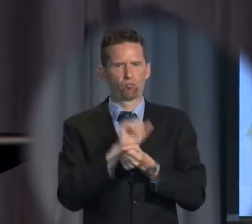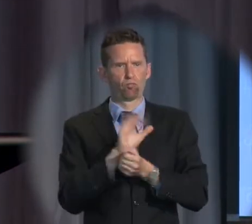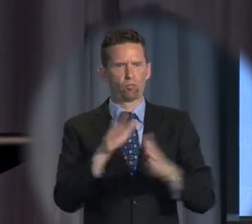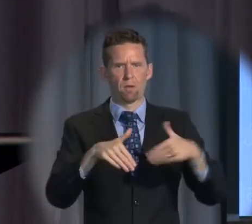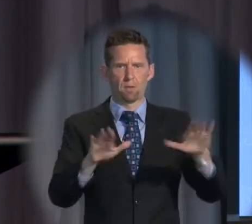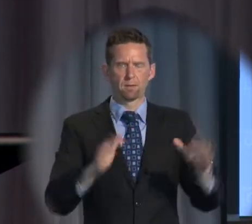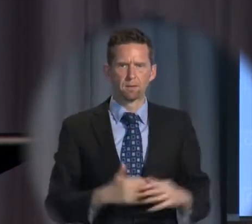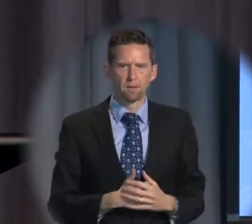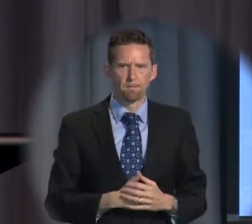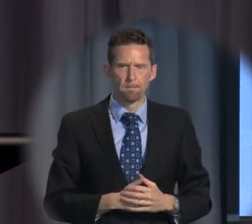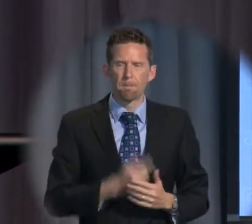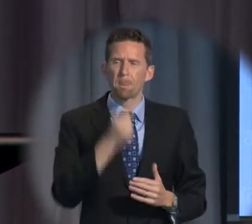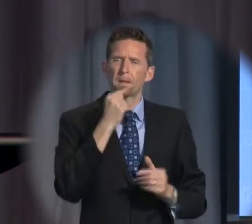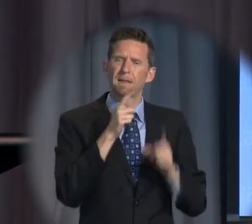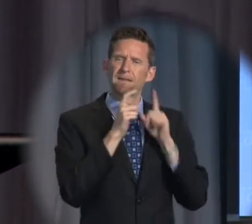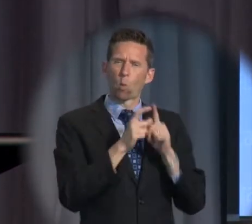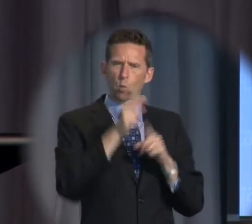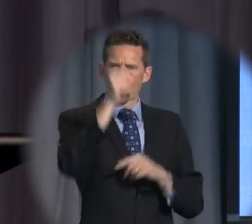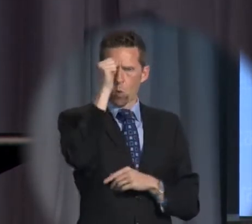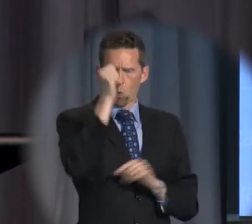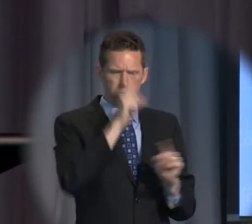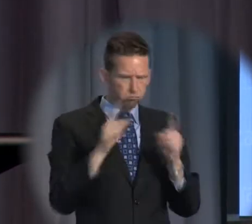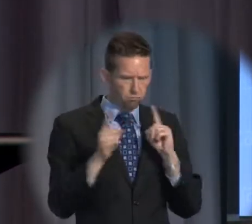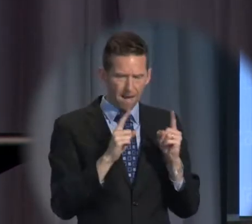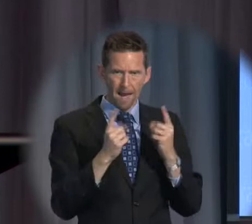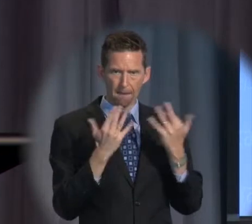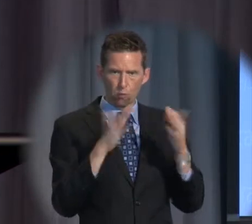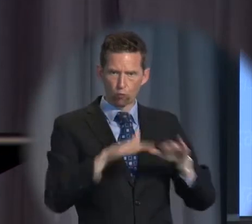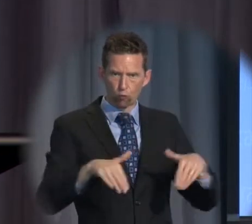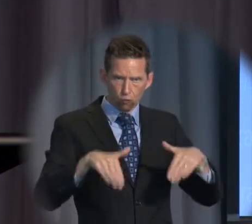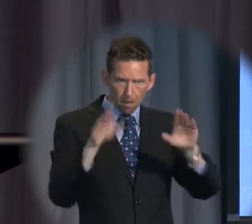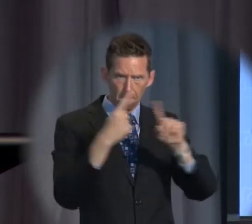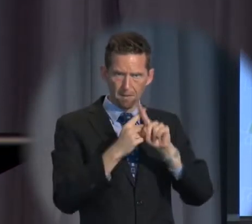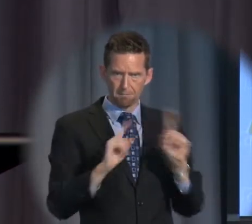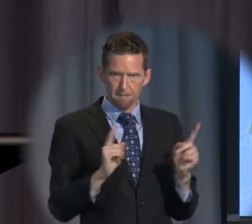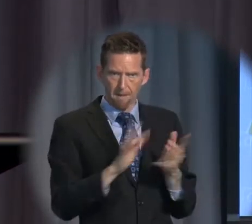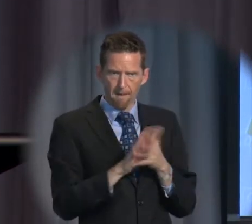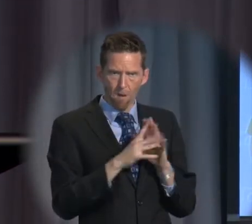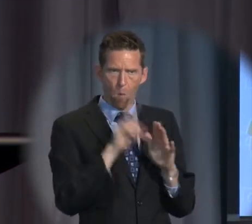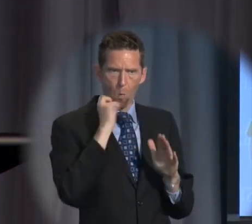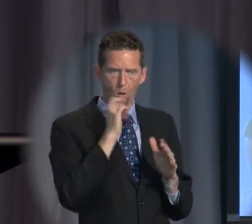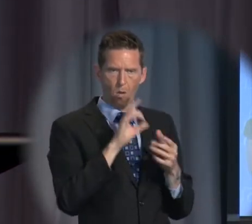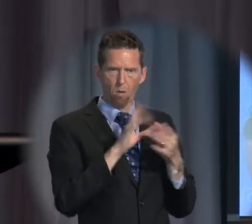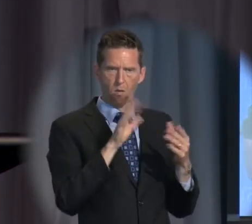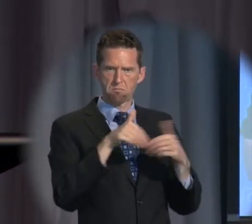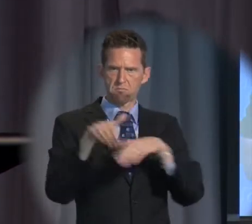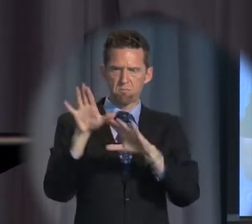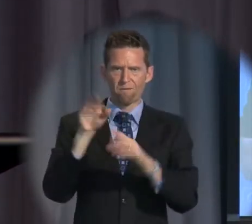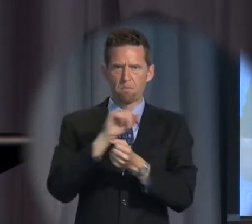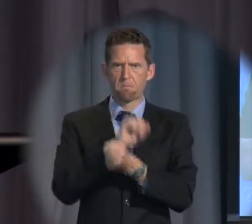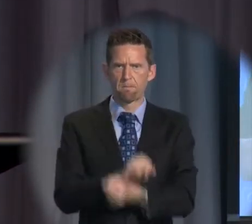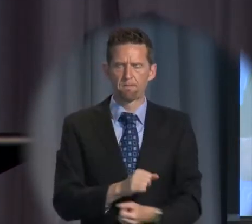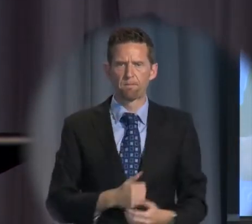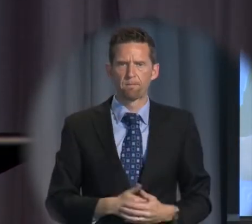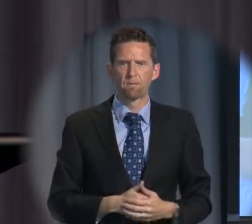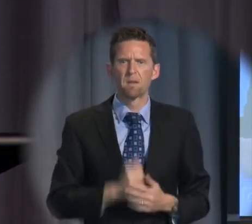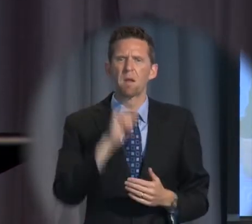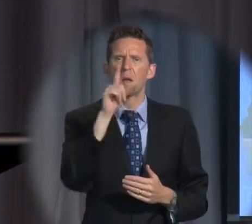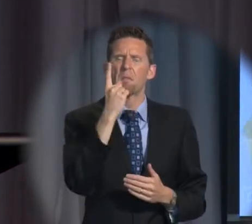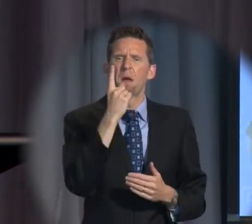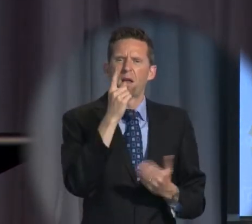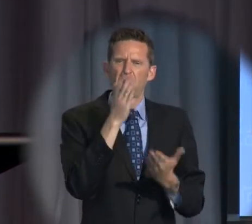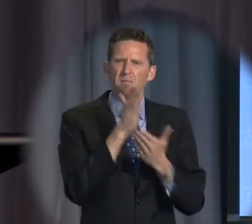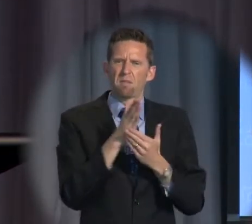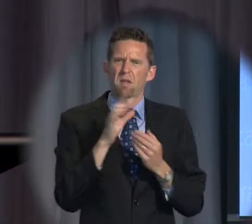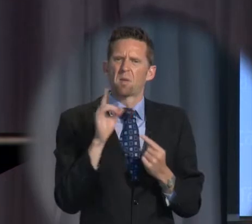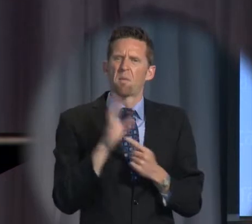The difficulty, of course, is to know how many and what the circumstances of their release will be. But it's also, of course, very important that their parents will